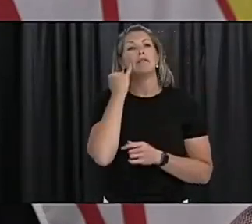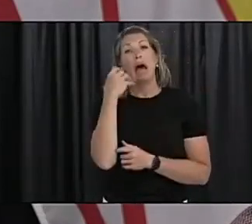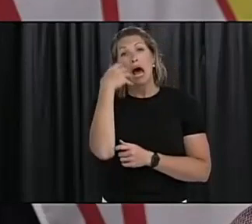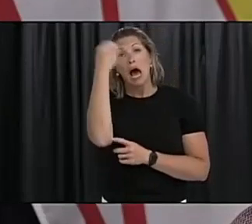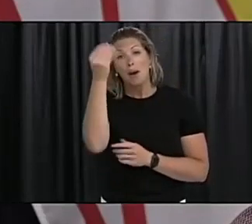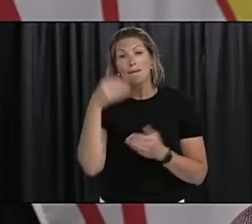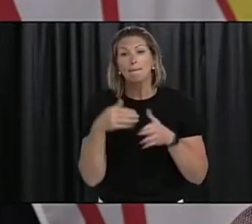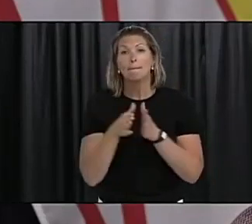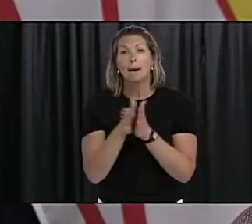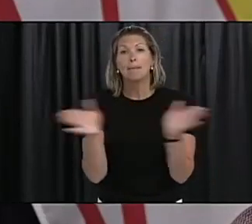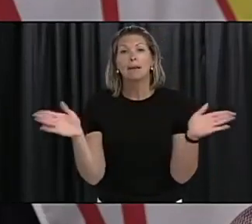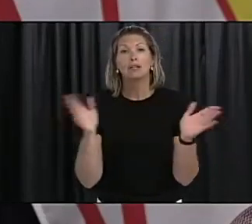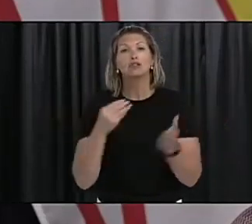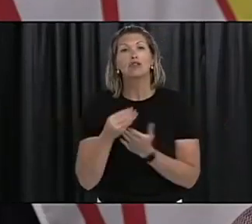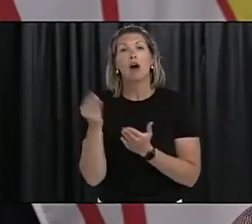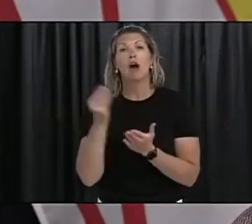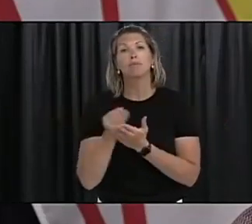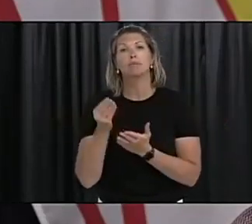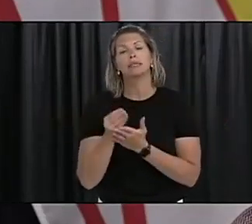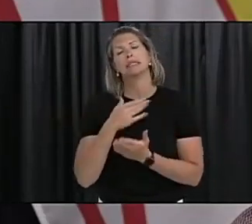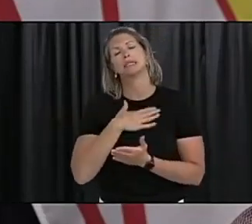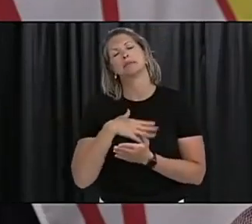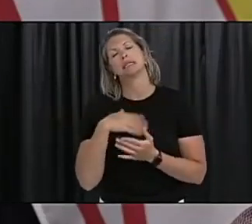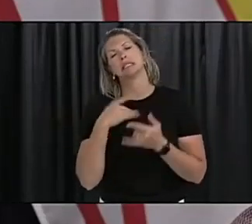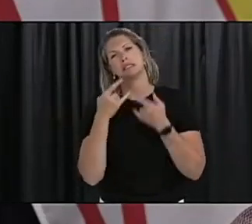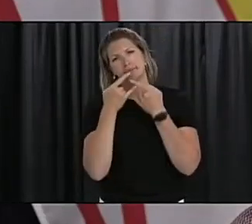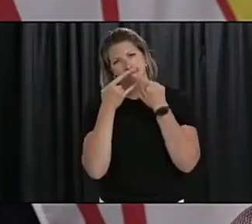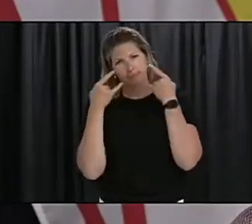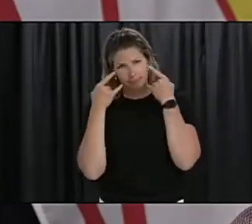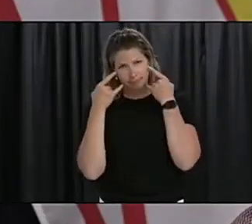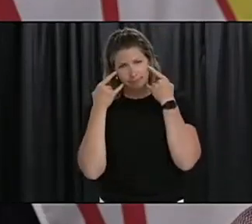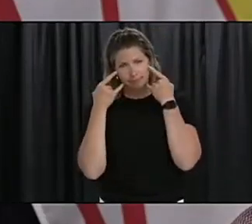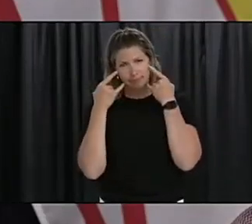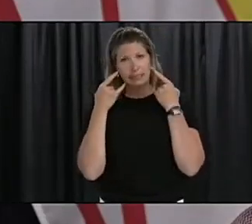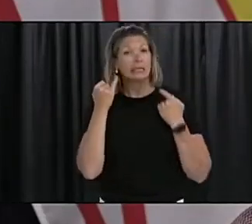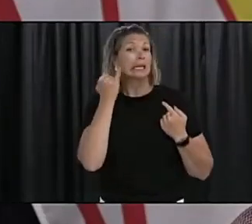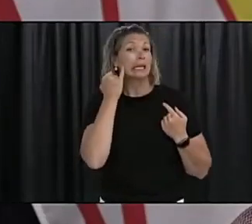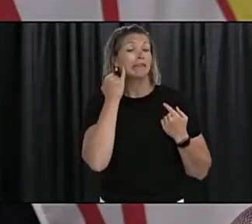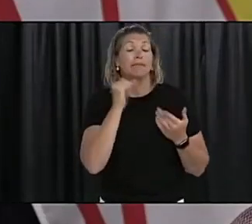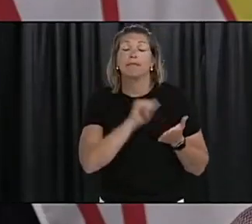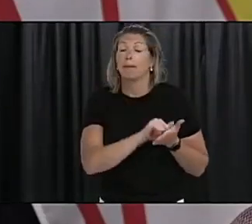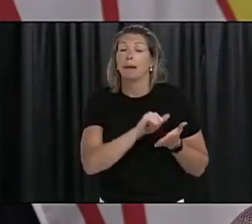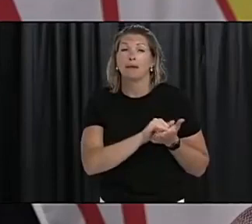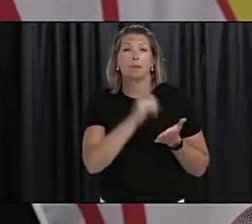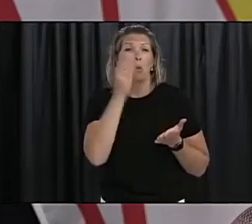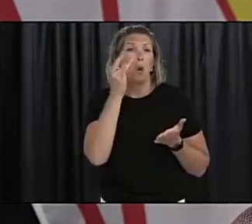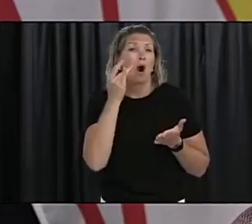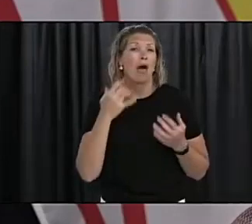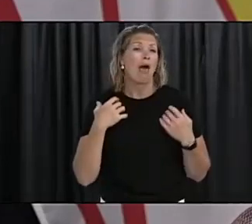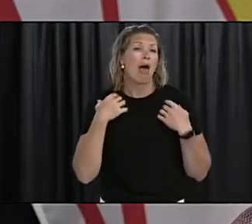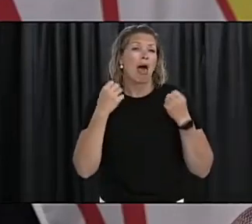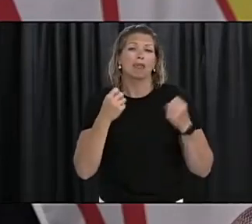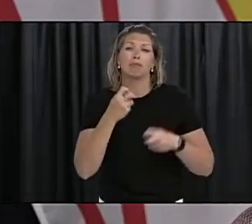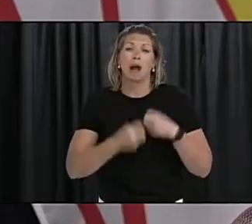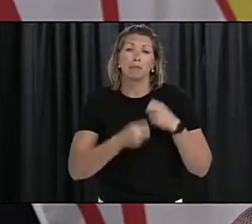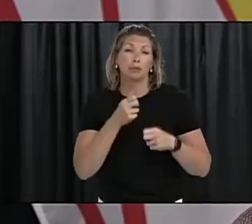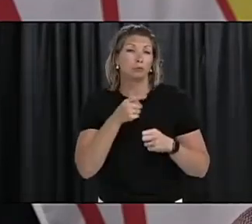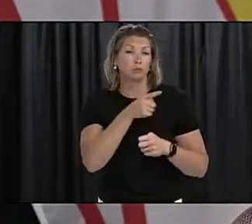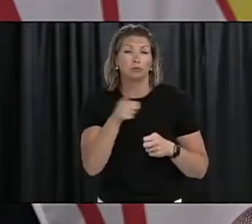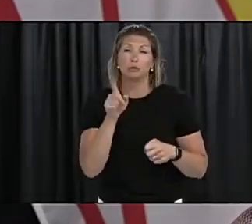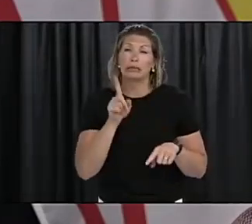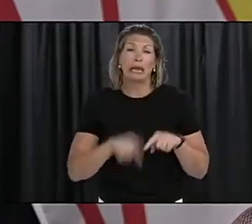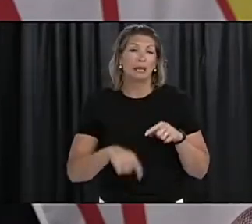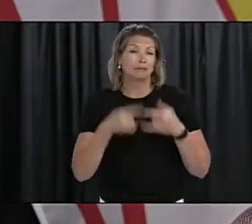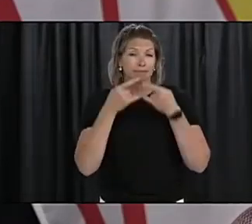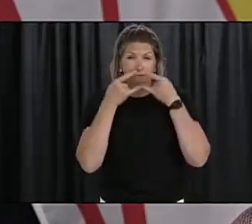difficult to wear a mask, but ask others to recognize and wear your masks where appropriate. Let's be mindful and respect